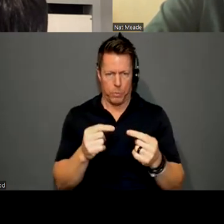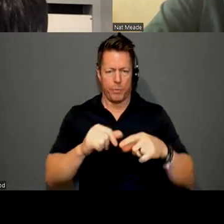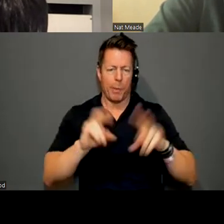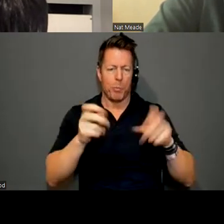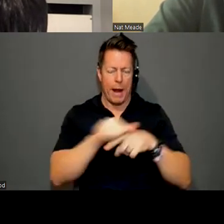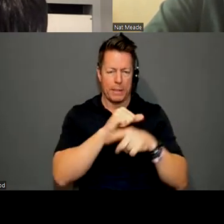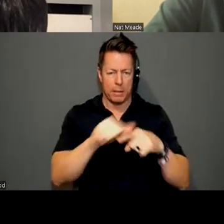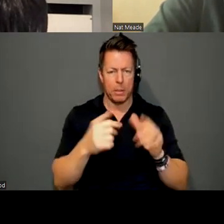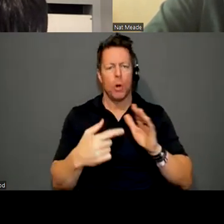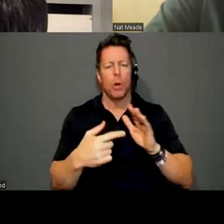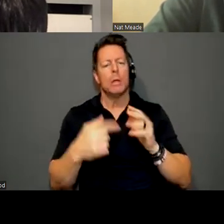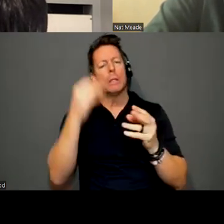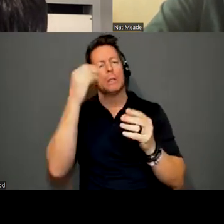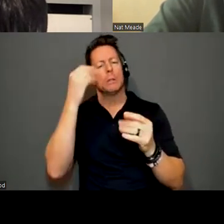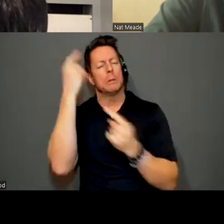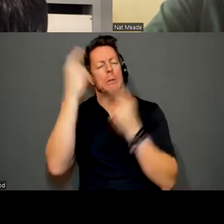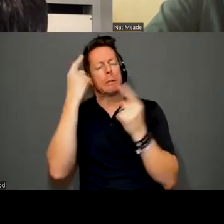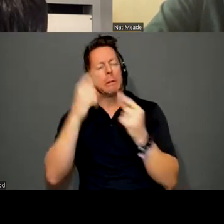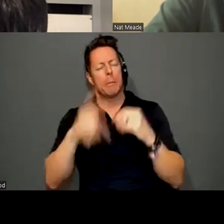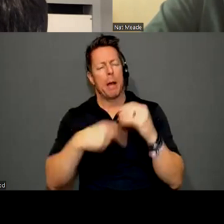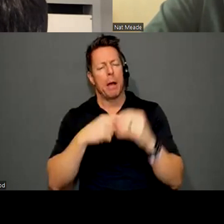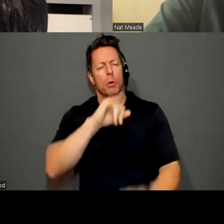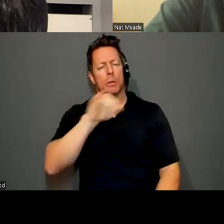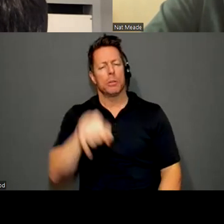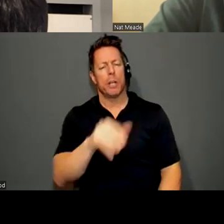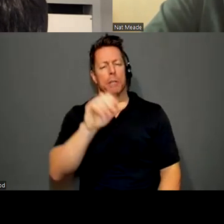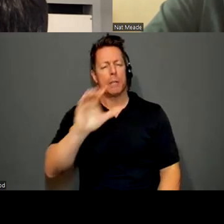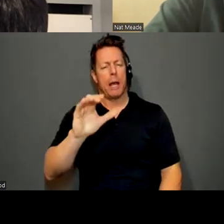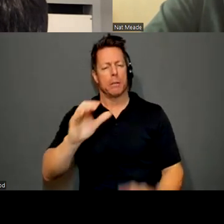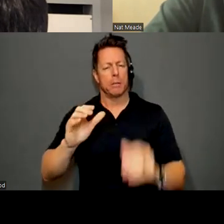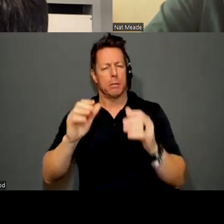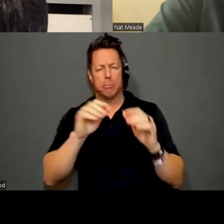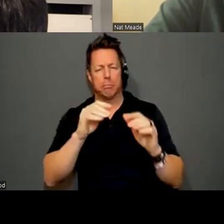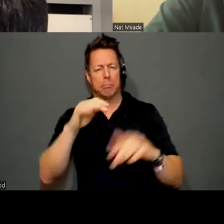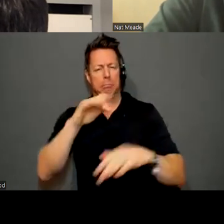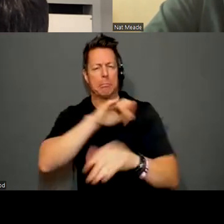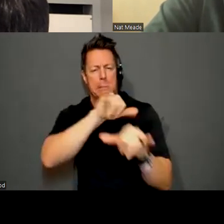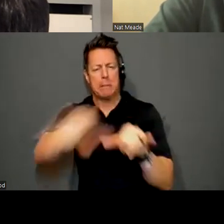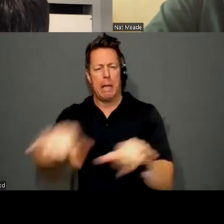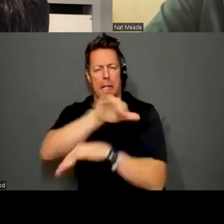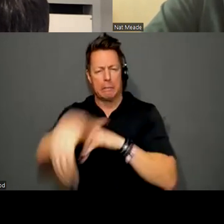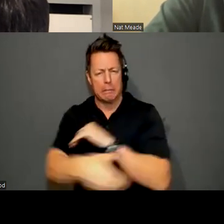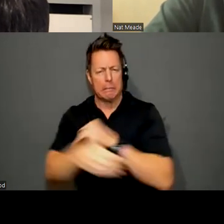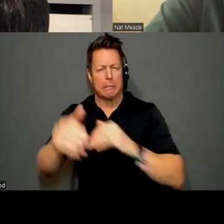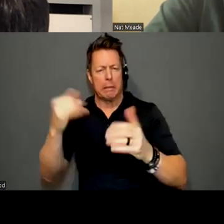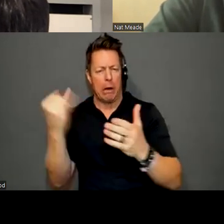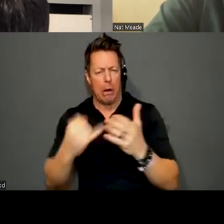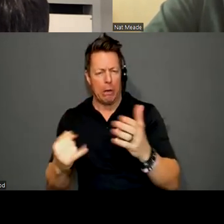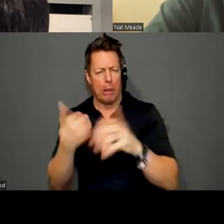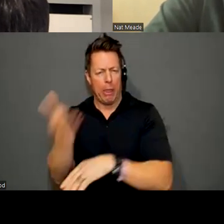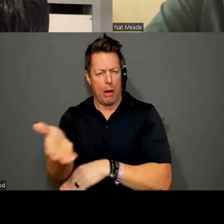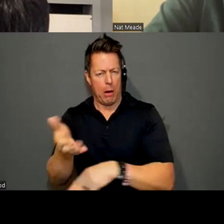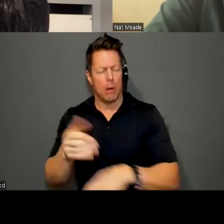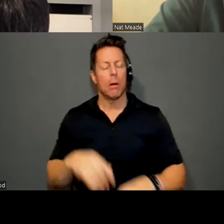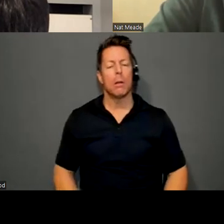time at the James Castle House. And I'm going to spring something on the three of you. So no pressure. But if you could